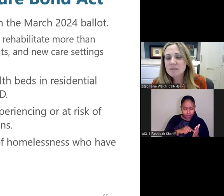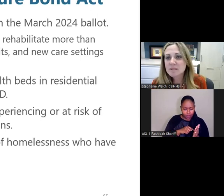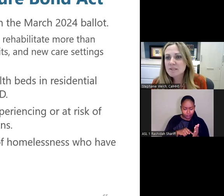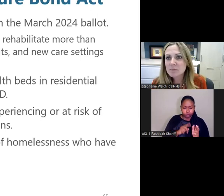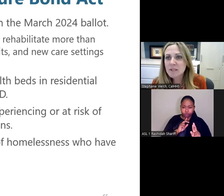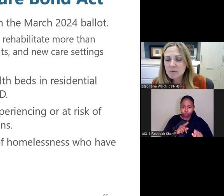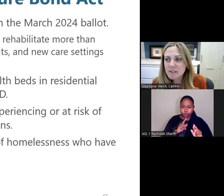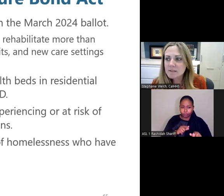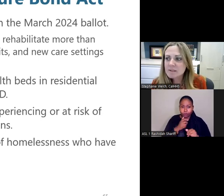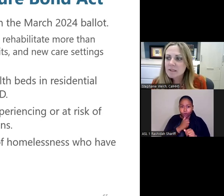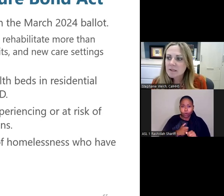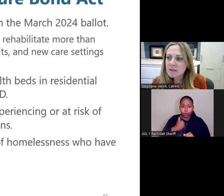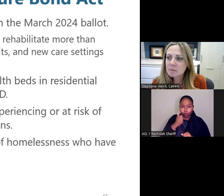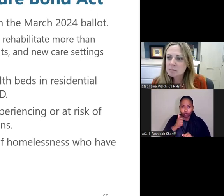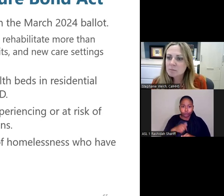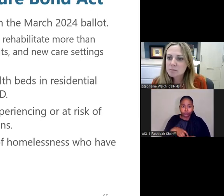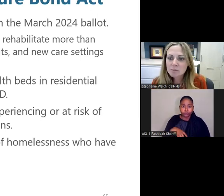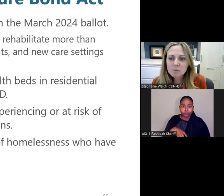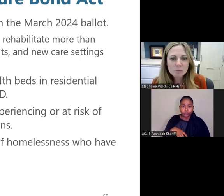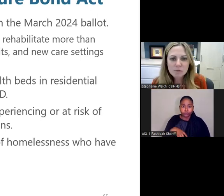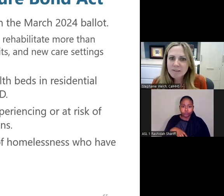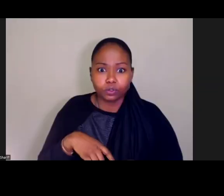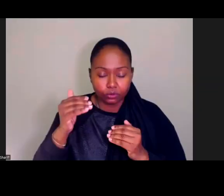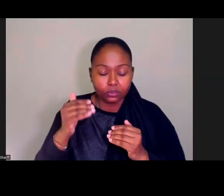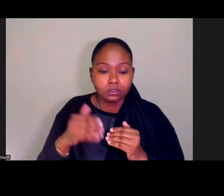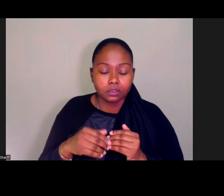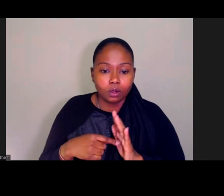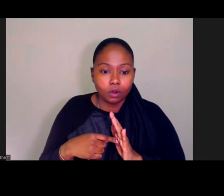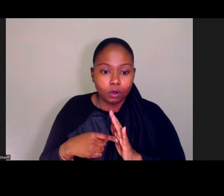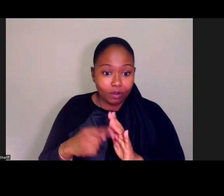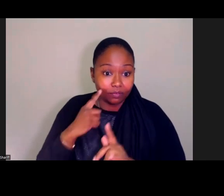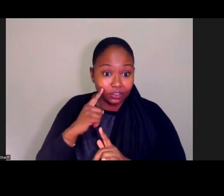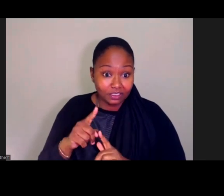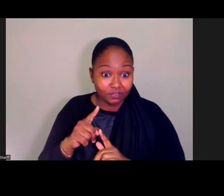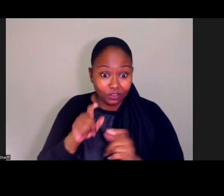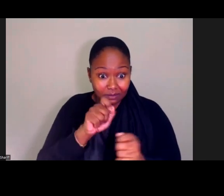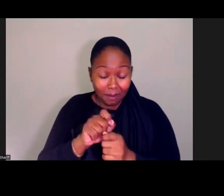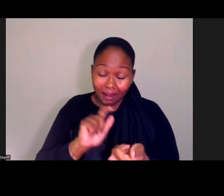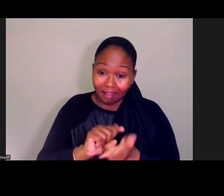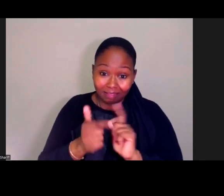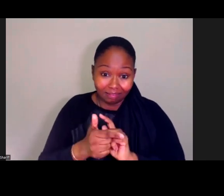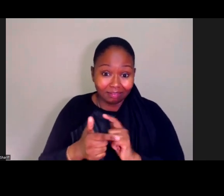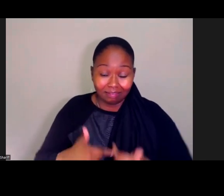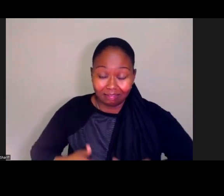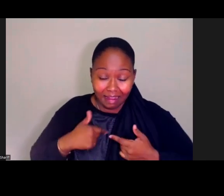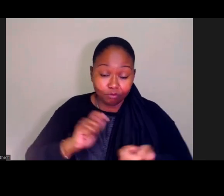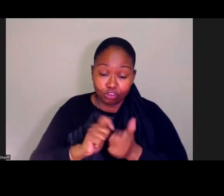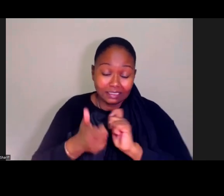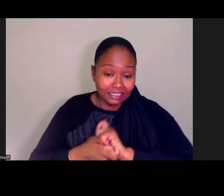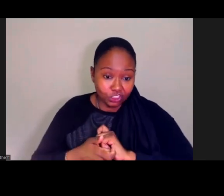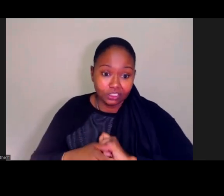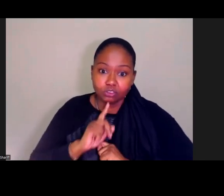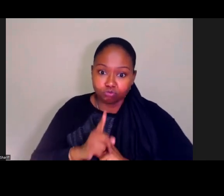are referenced in several areas, um, life transitions mean different things, right? We, we really have to be